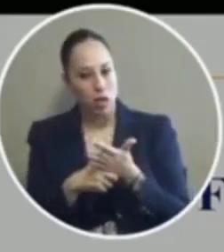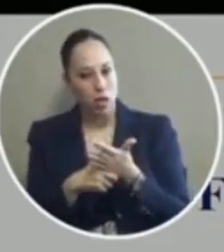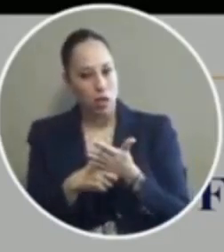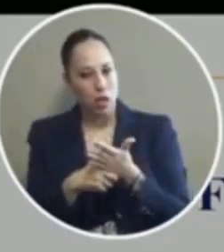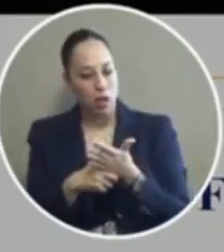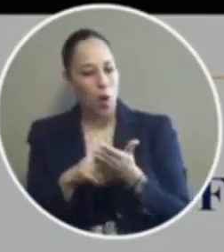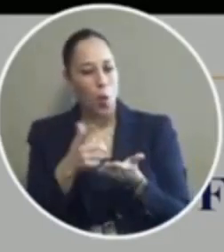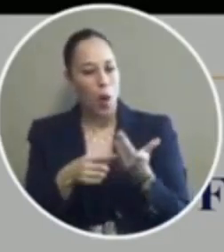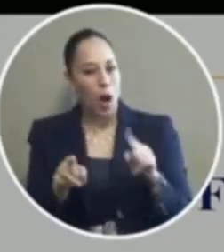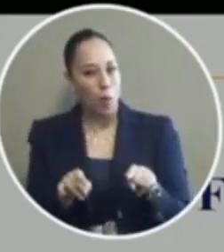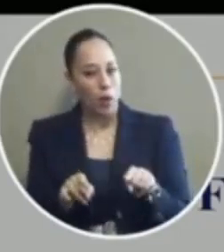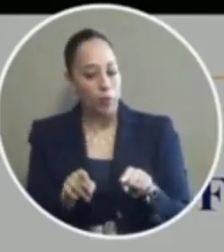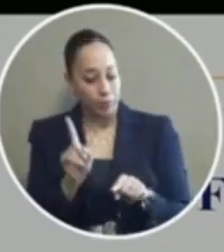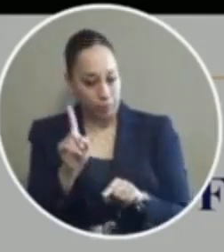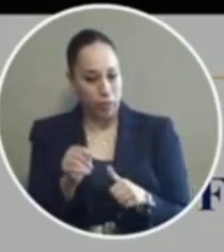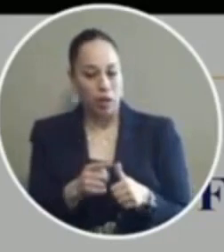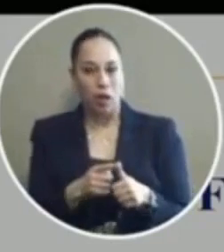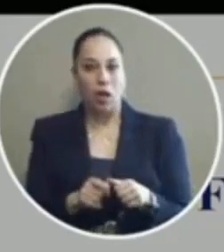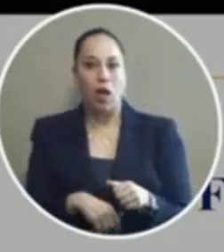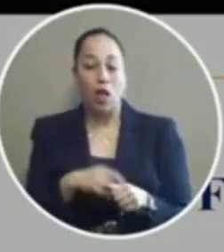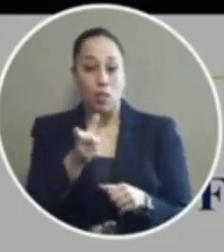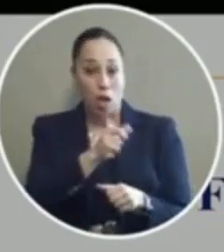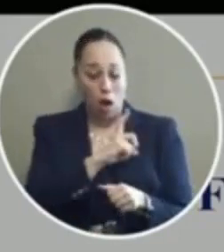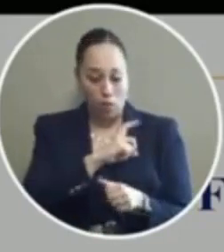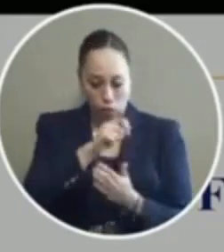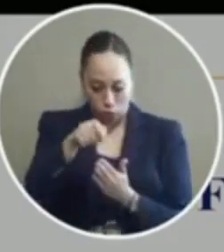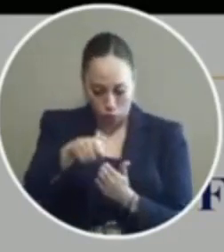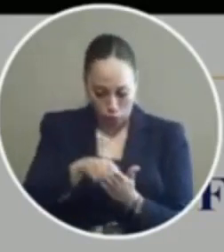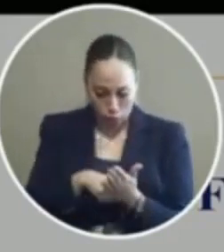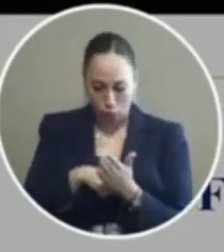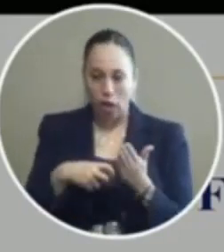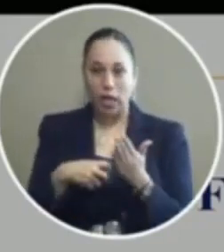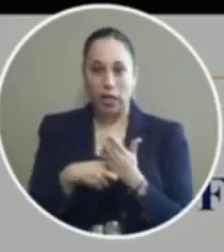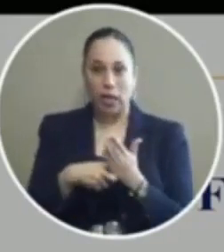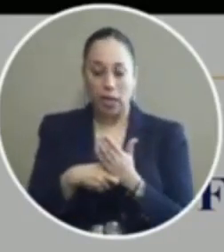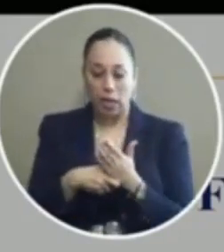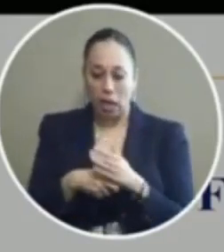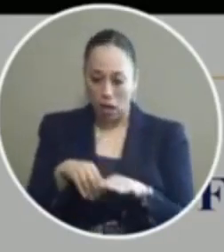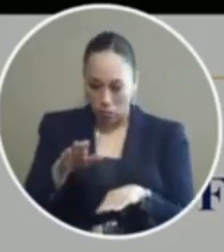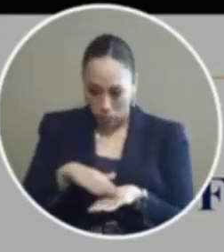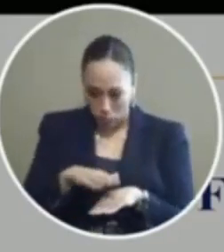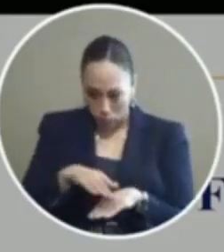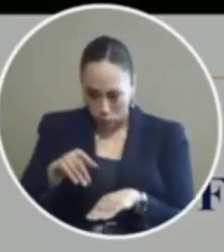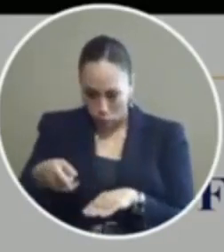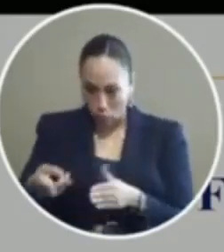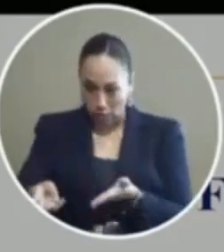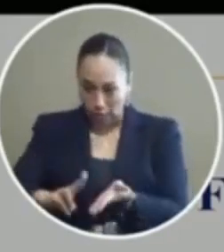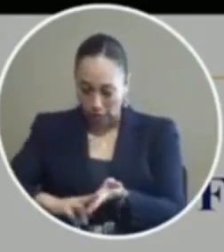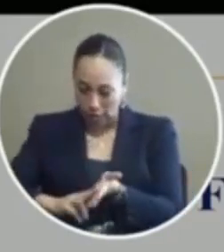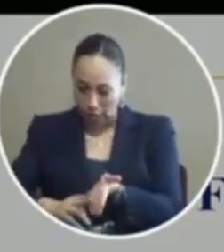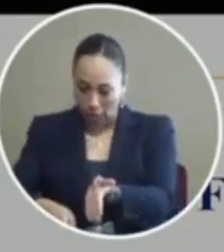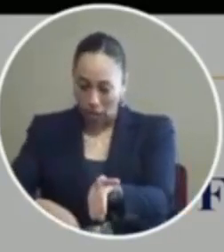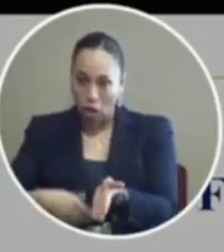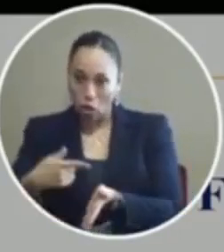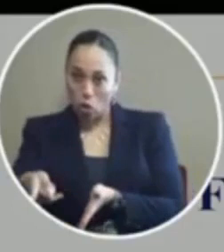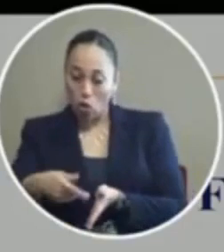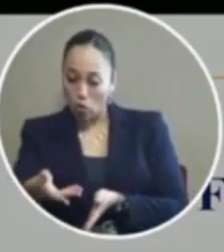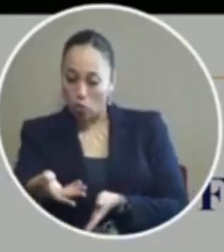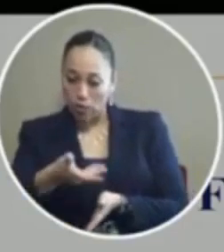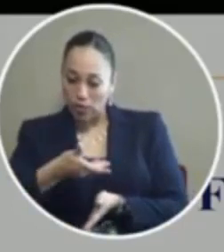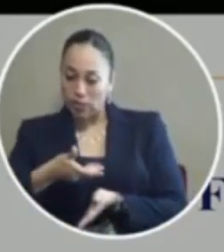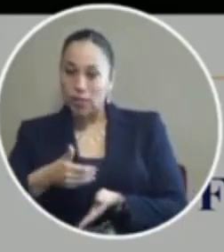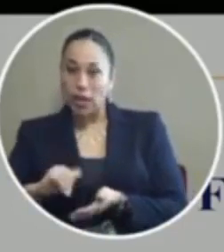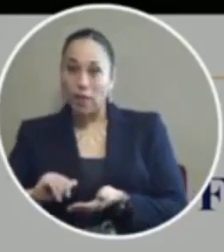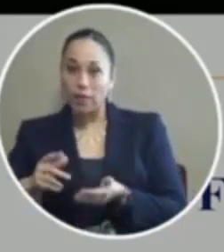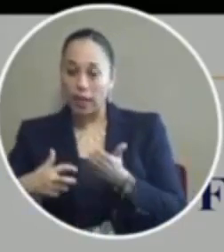the officer writes the ticket and when he notifies the person who received the ticket he also notifies